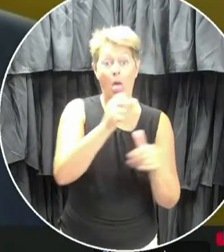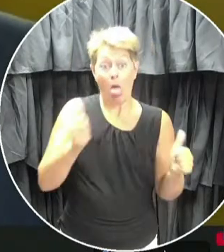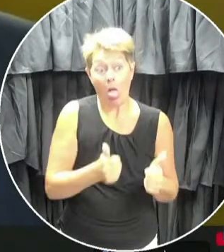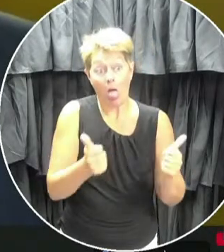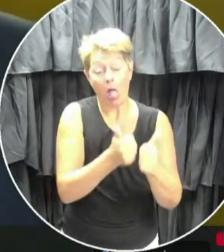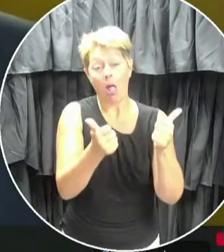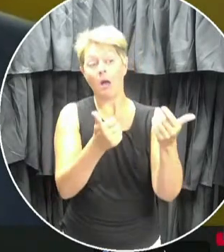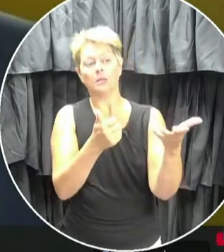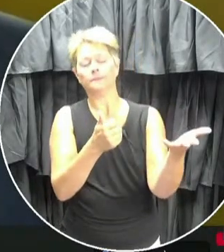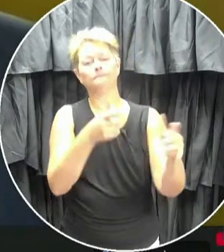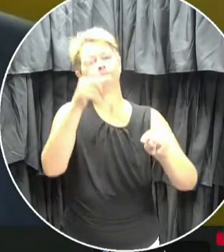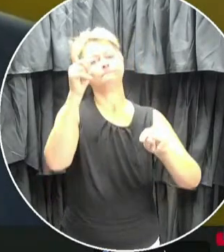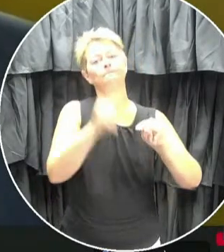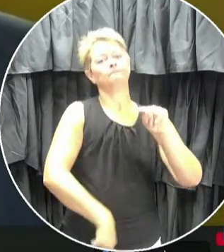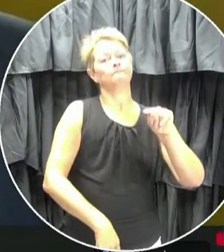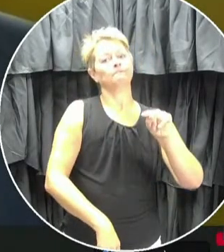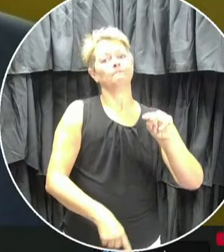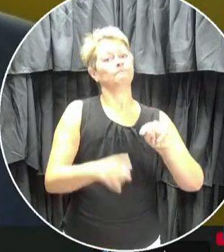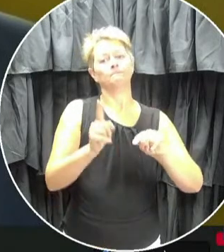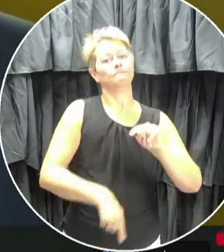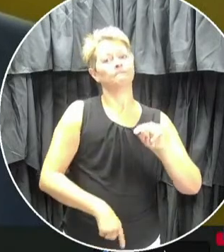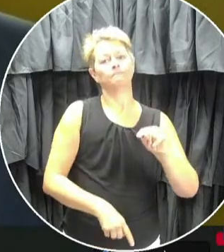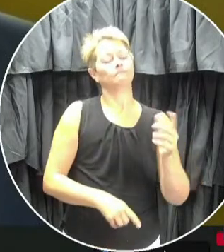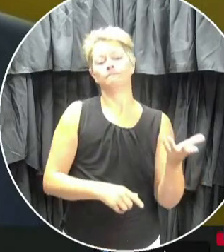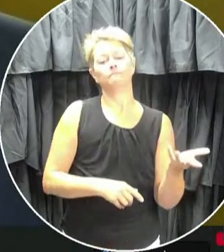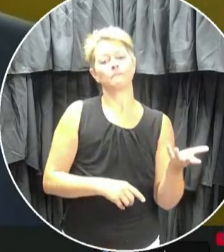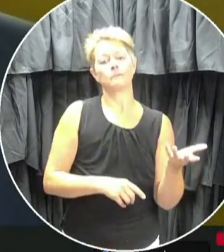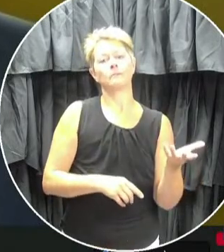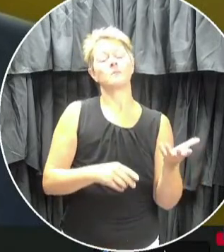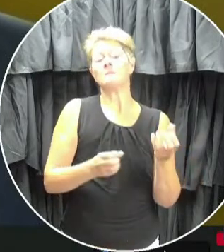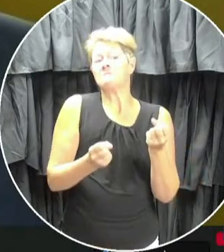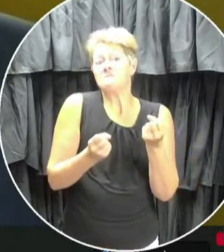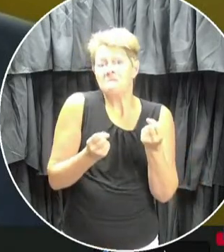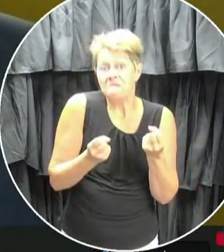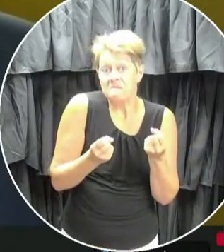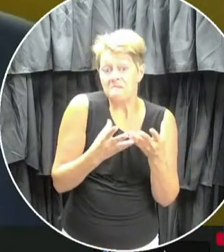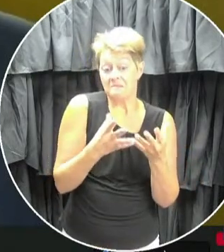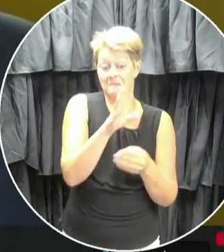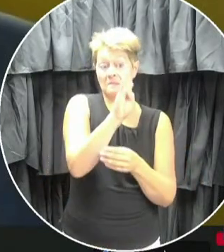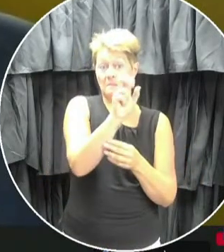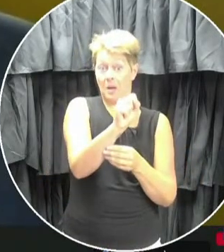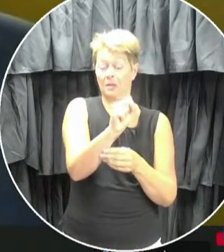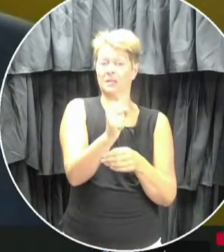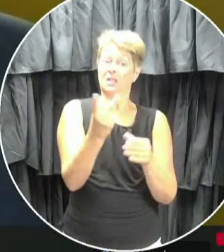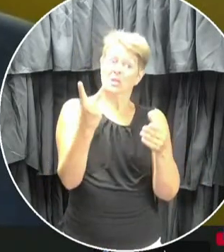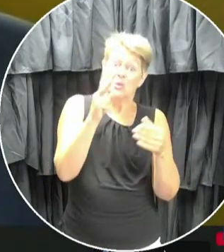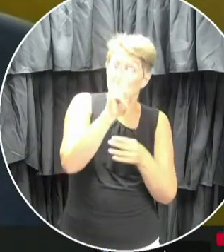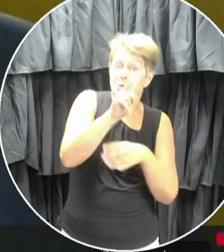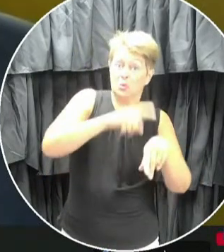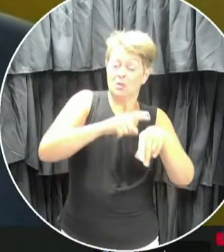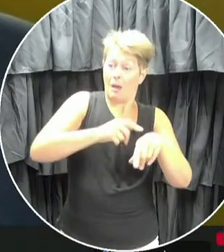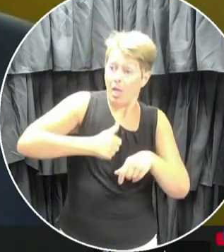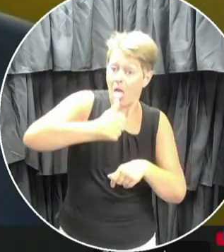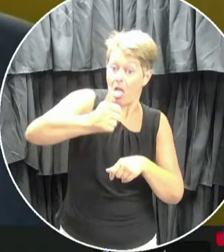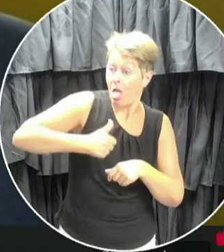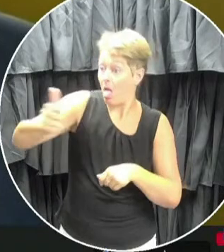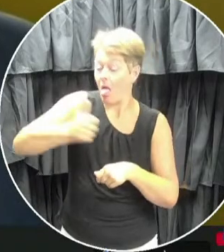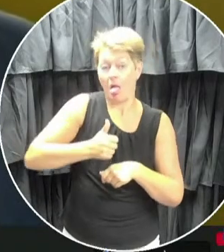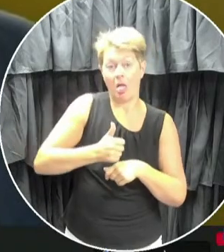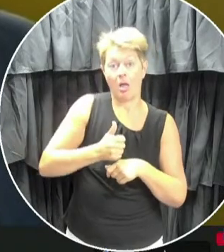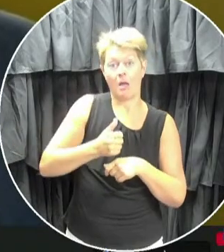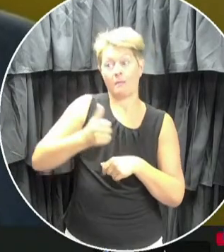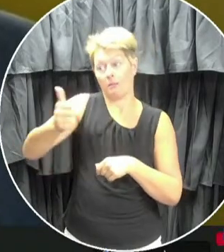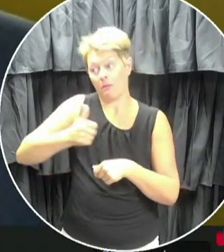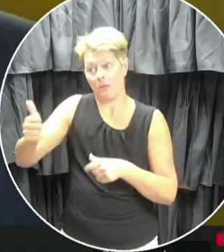up this disparity. Many buses already do double runs to pick up students. Consequently, we have calculated there will be